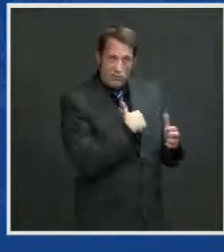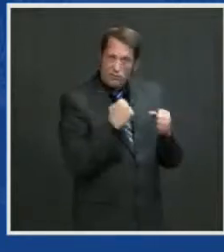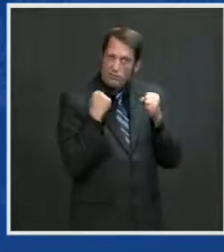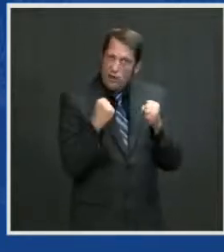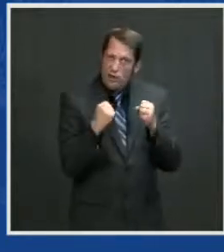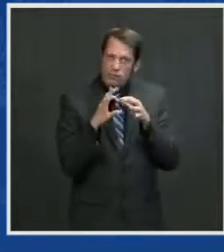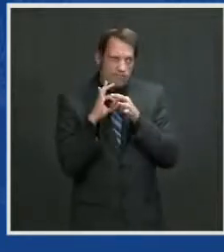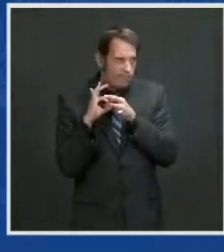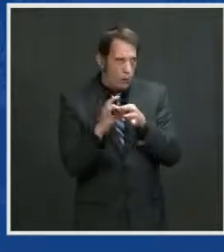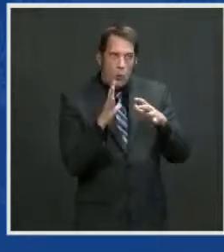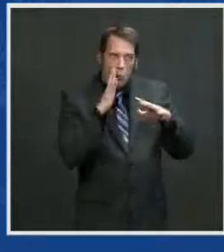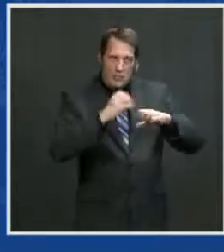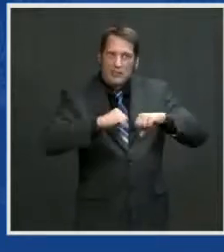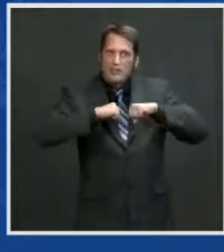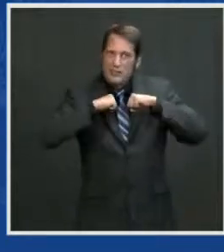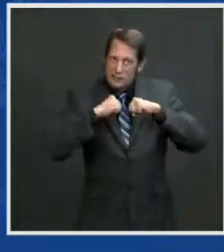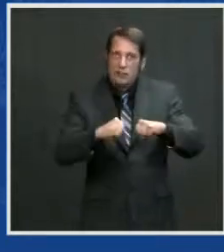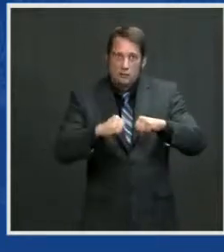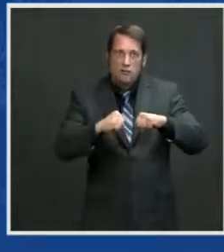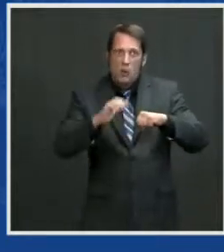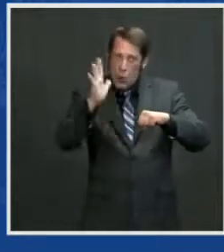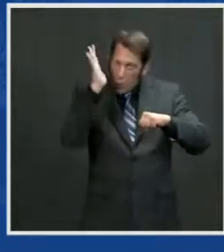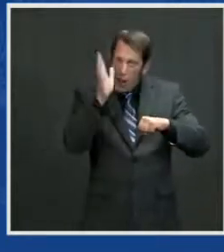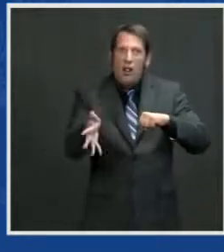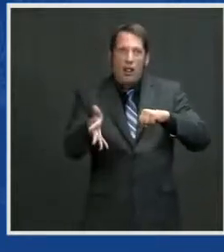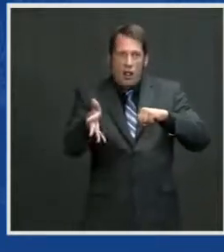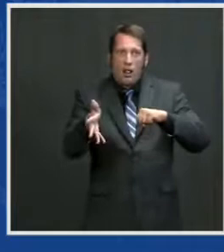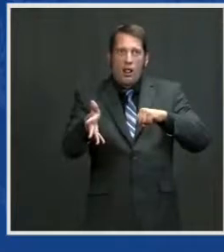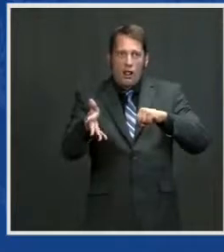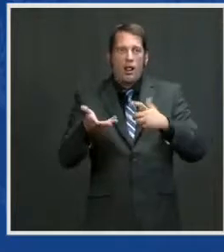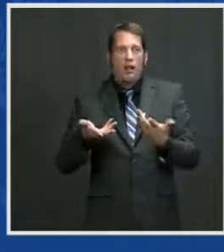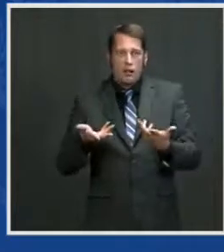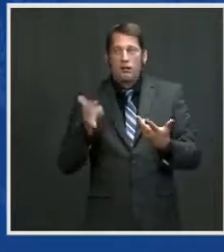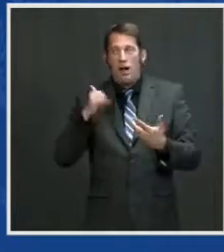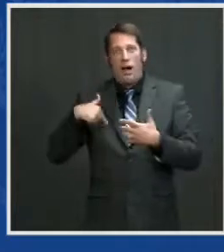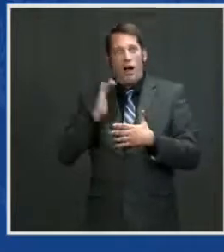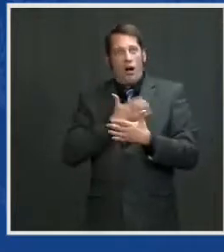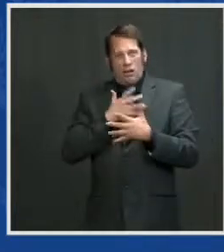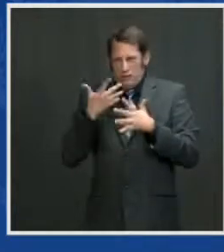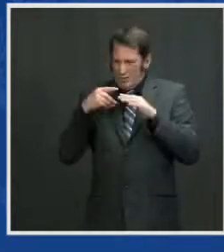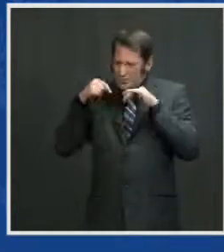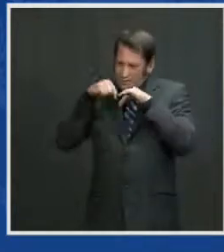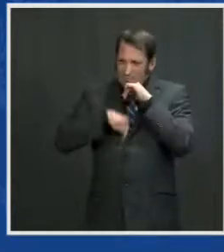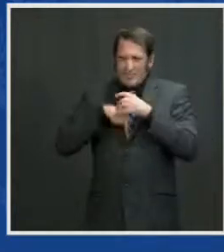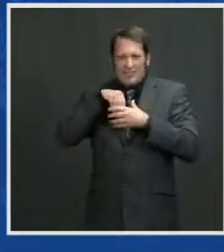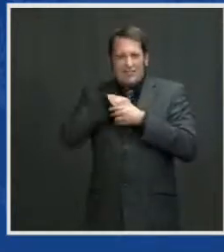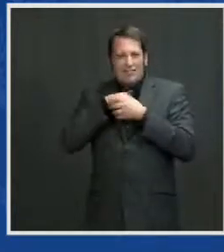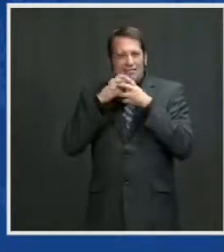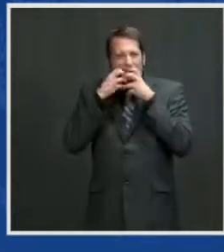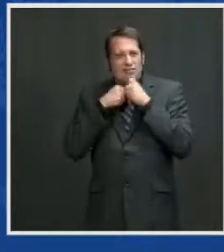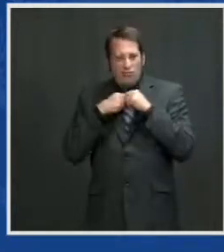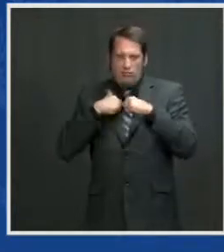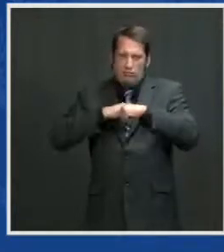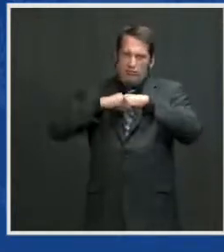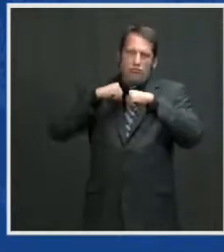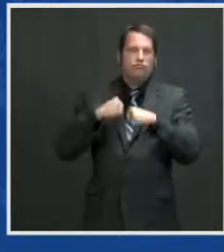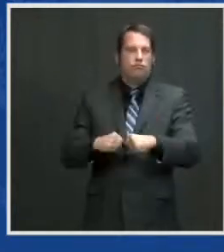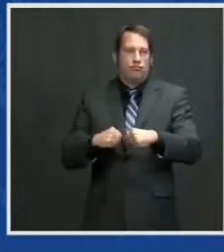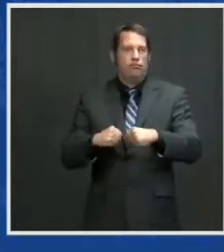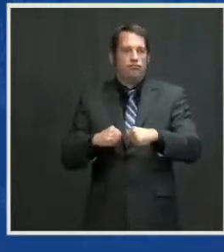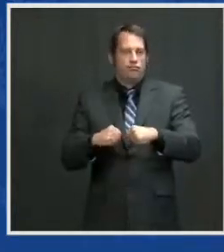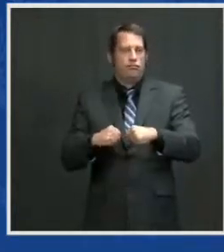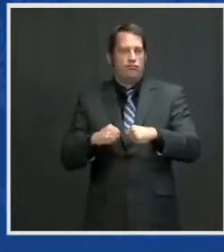of our most deeply held values and our fundamental interests. Here's why this all matters so much right now.